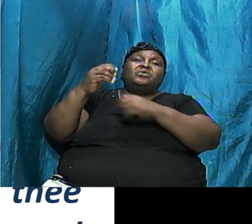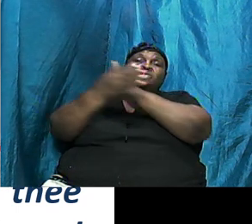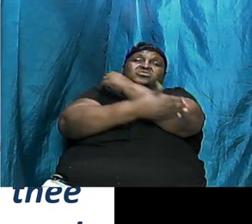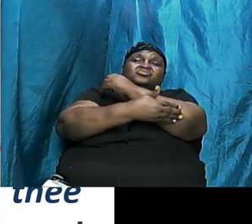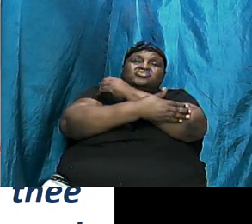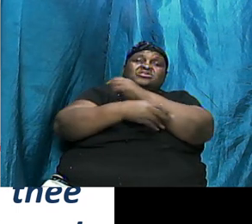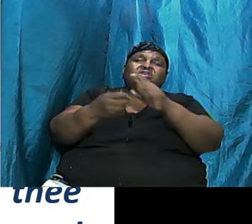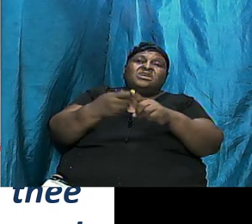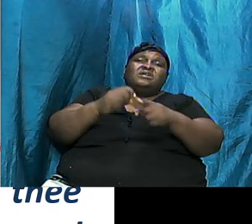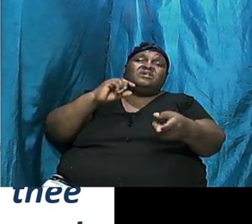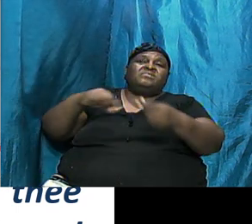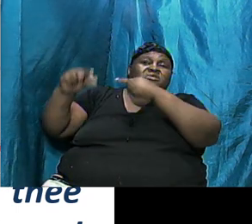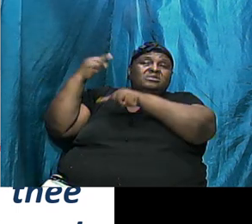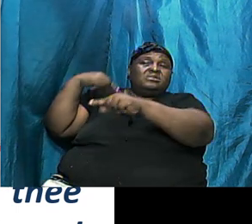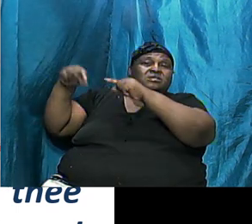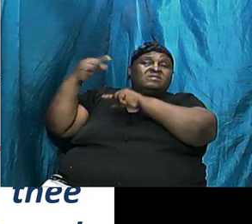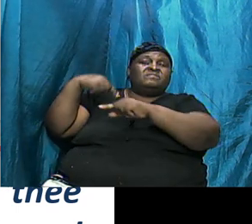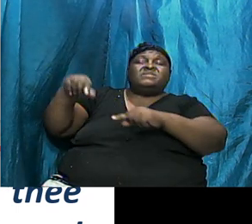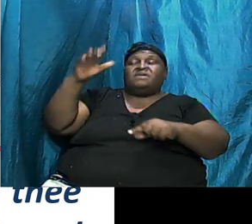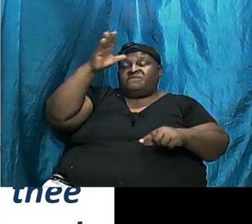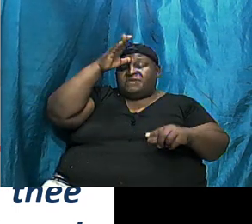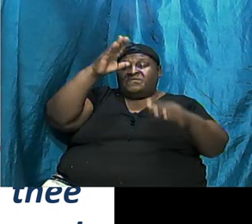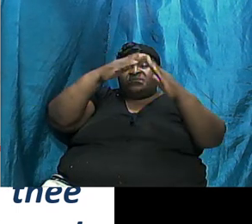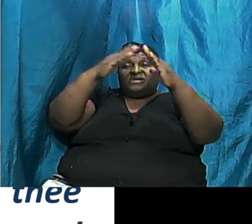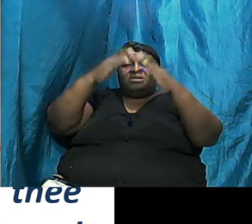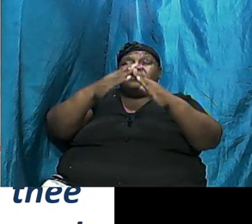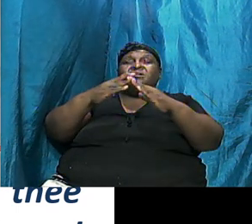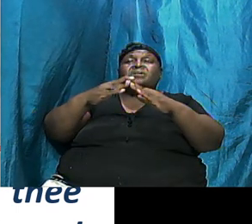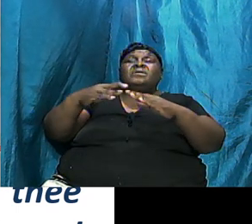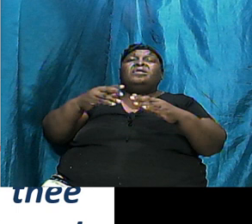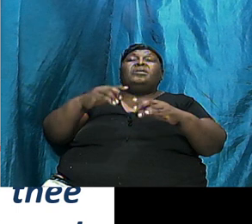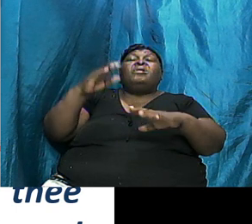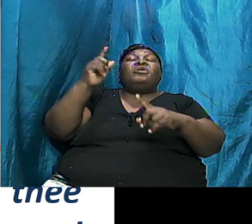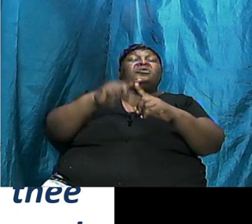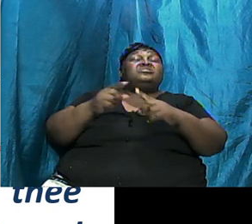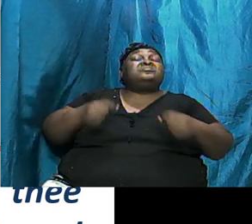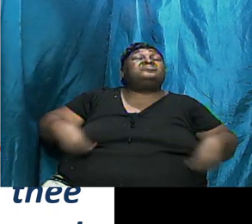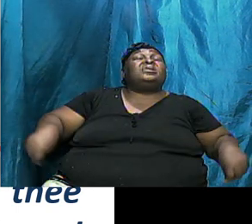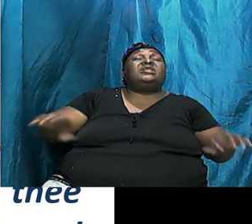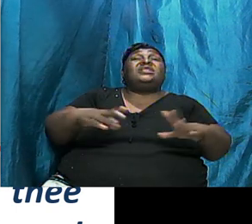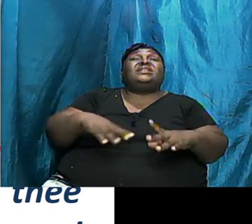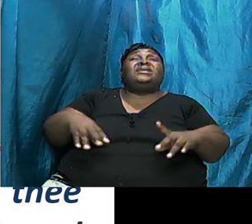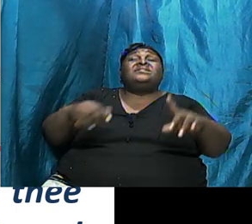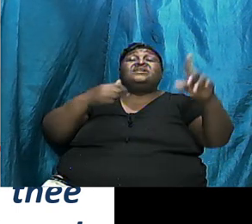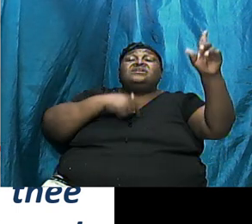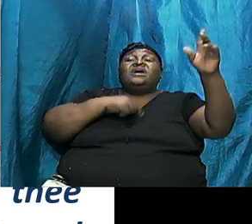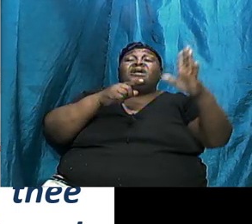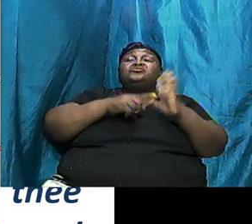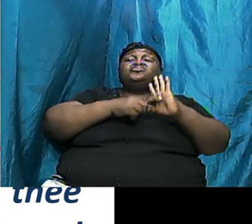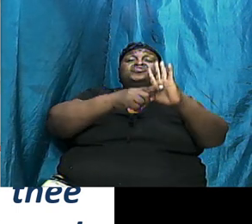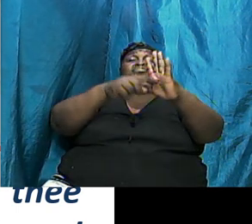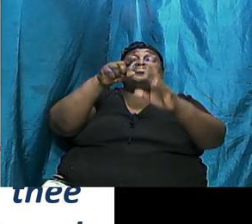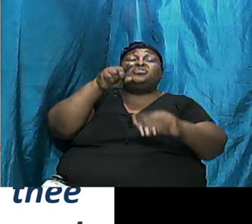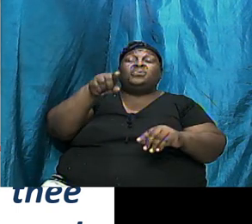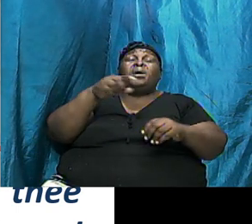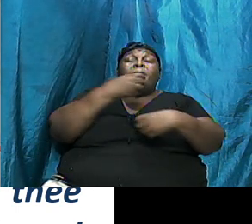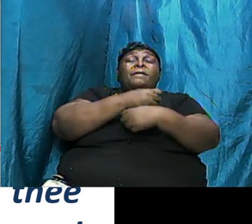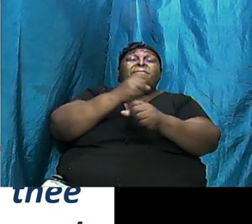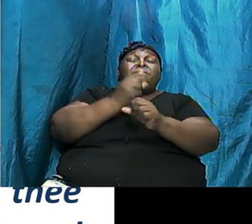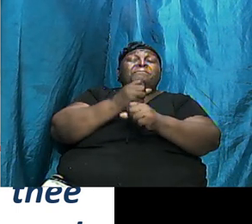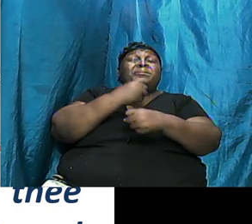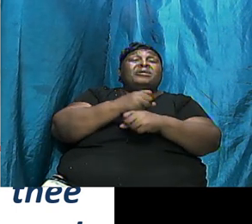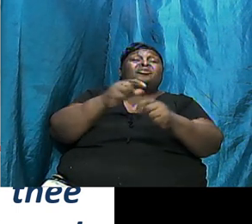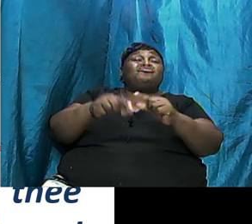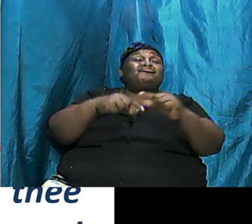And From Thy Father's House Unto A Land That I Will Show Thee And I Will Make Of Thee A